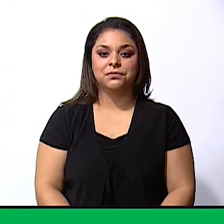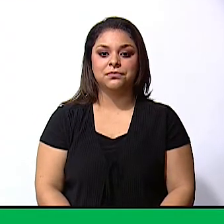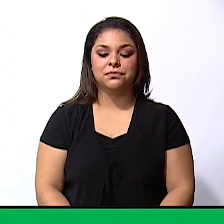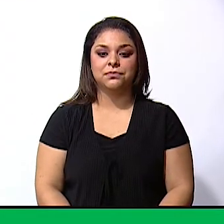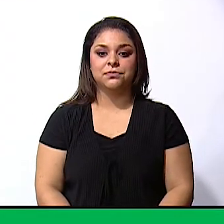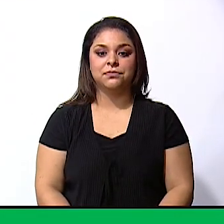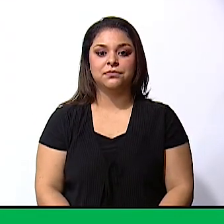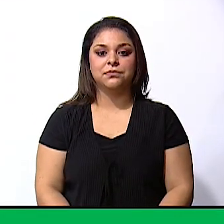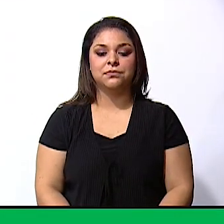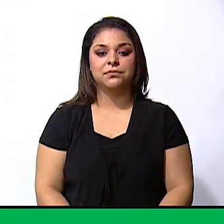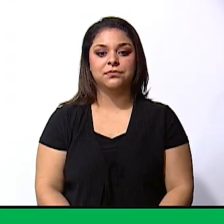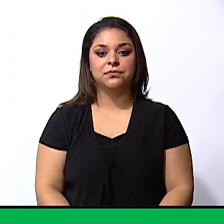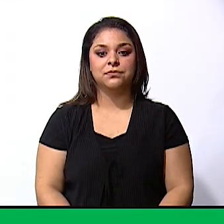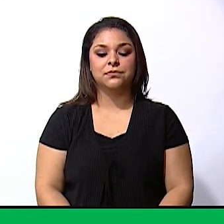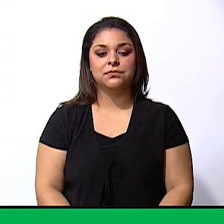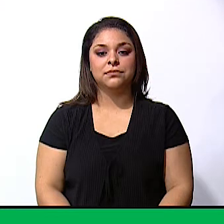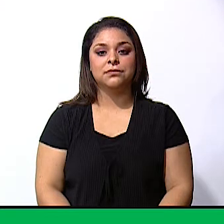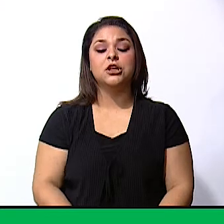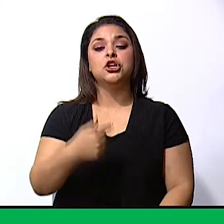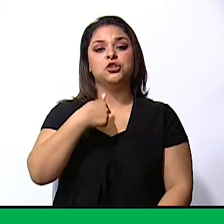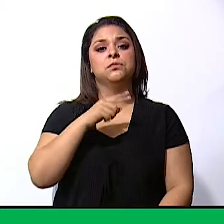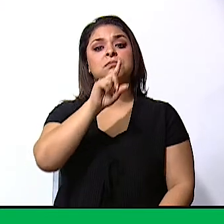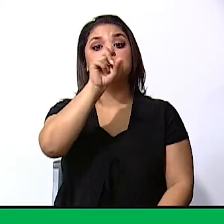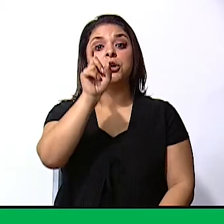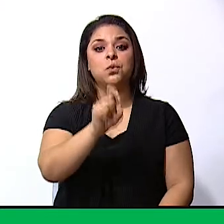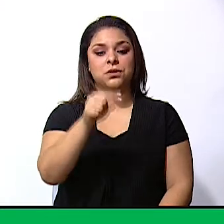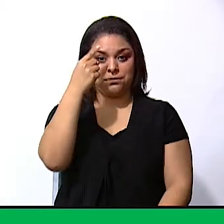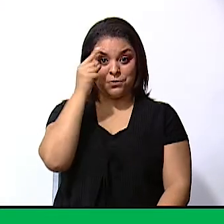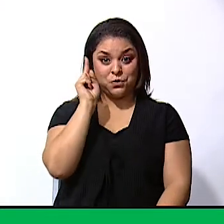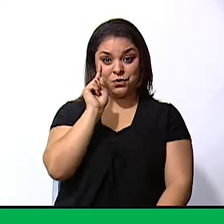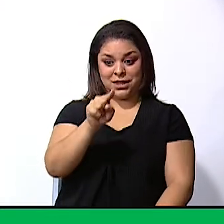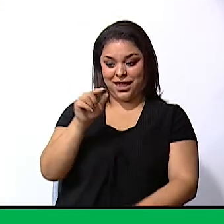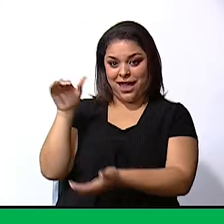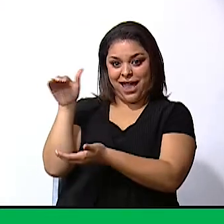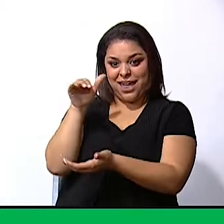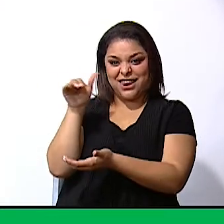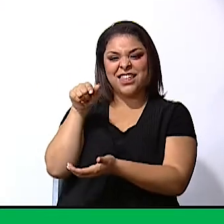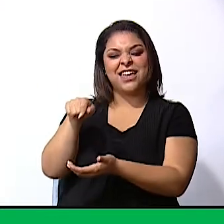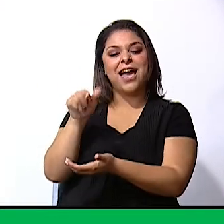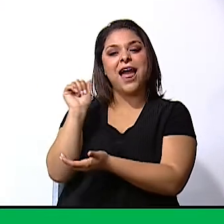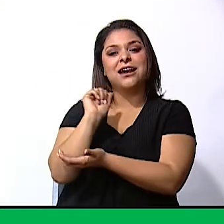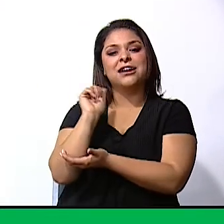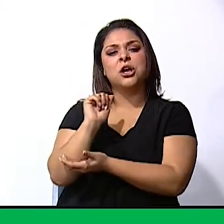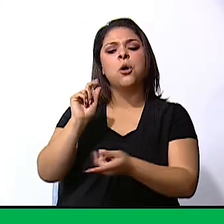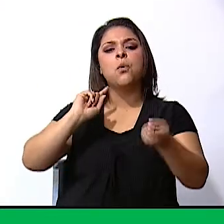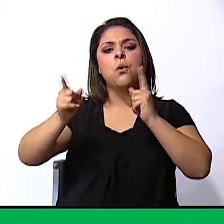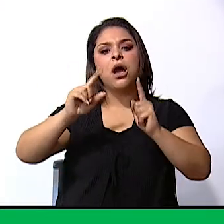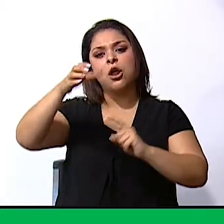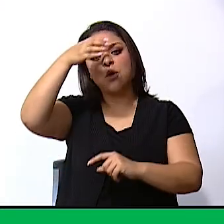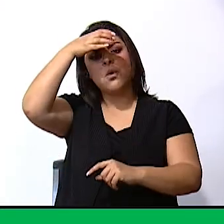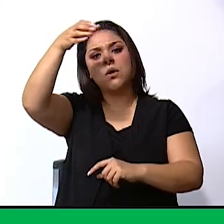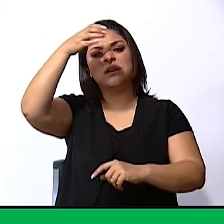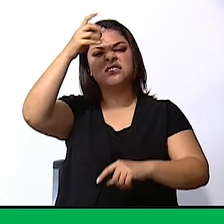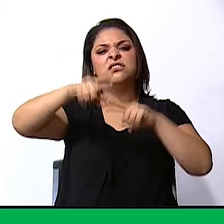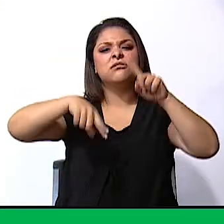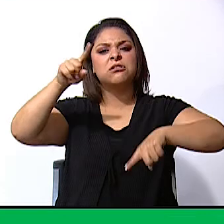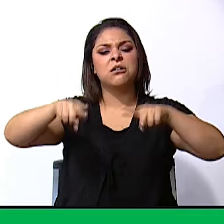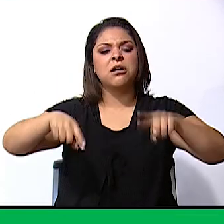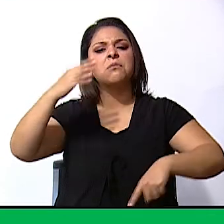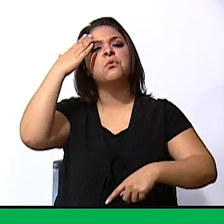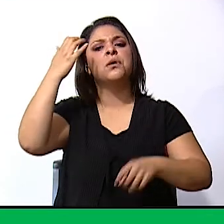and i have a question for you arlin why is cultural diversity important